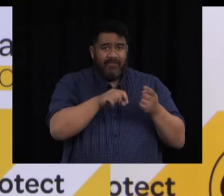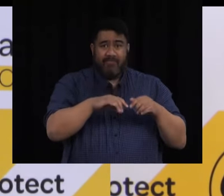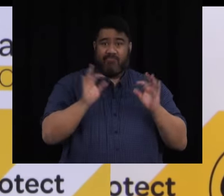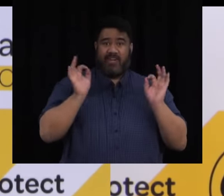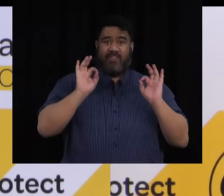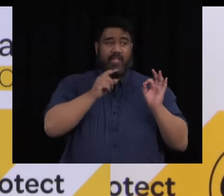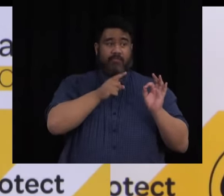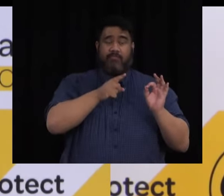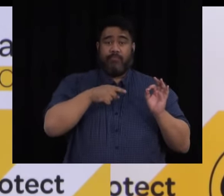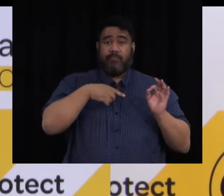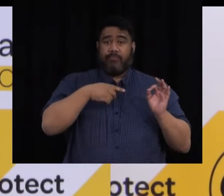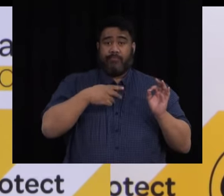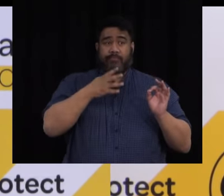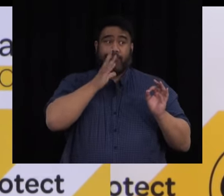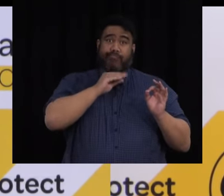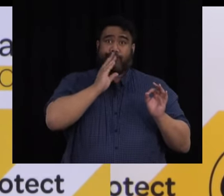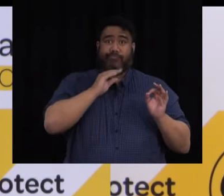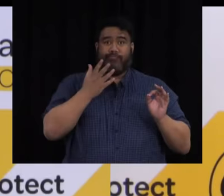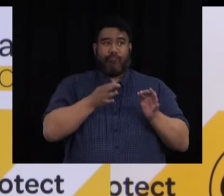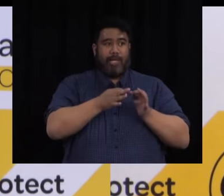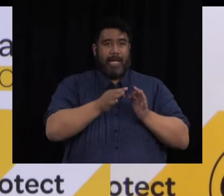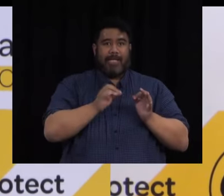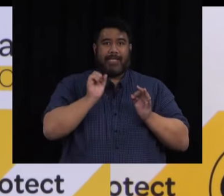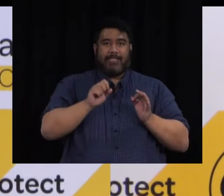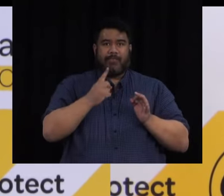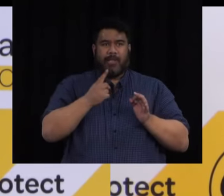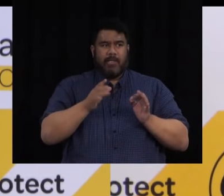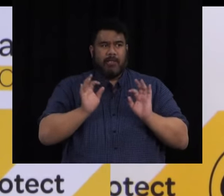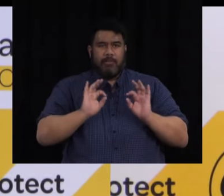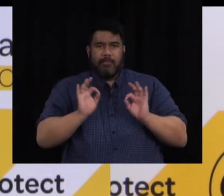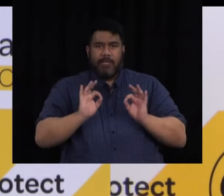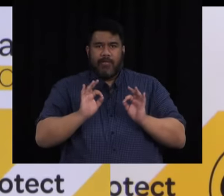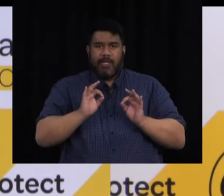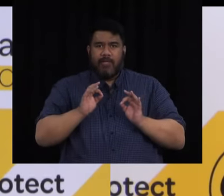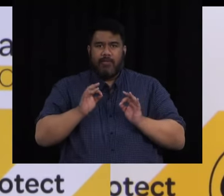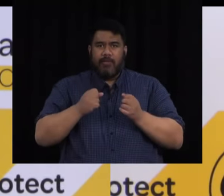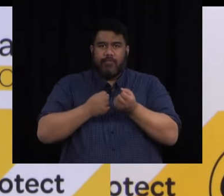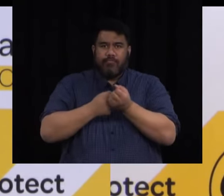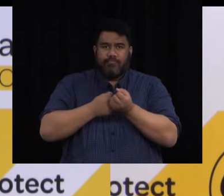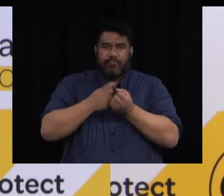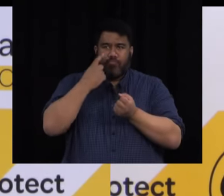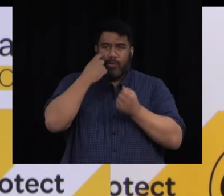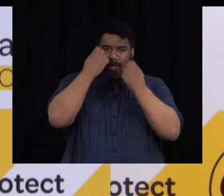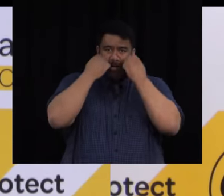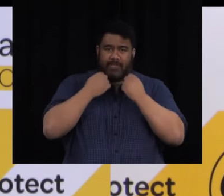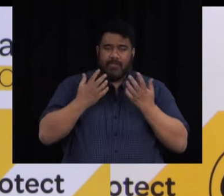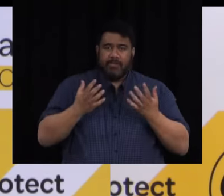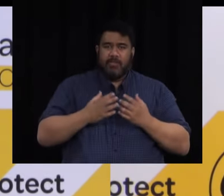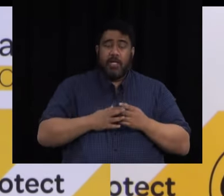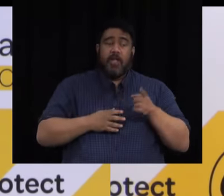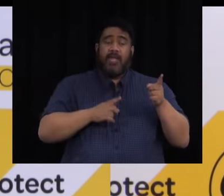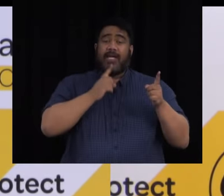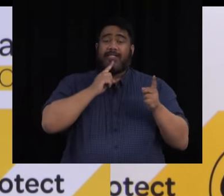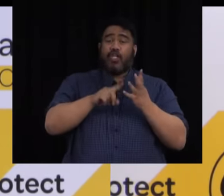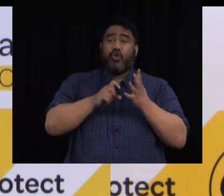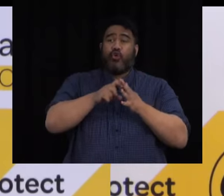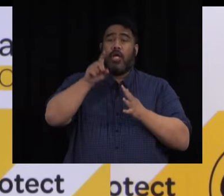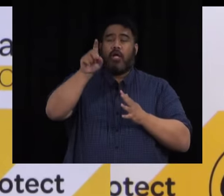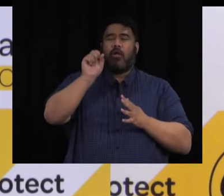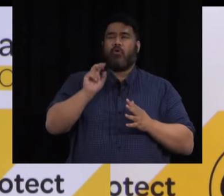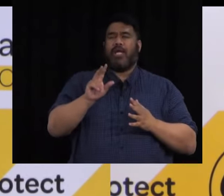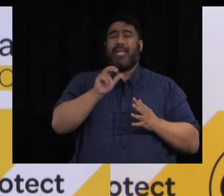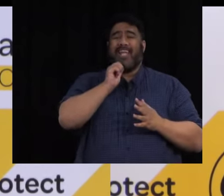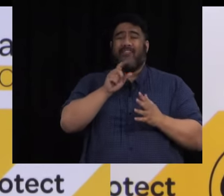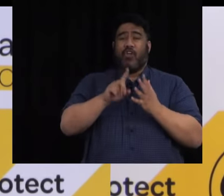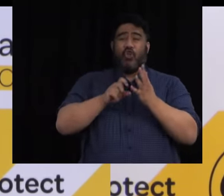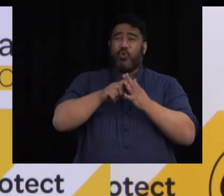or hospitalisations as a result of their plan. But if we simply take them at their words which is that they're looking at the UK translated into